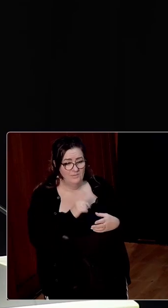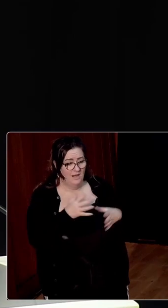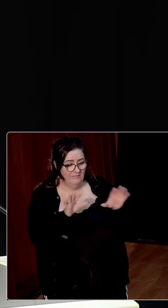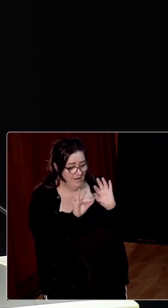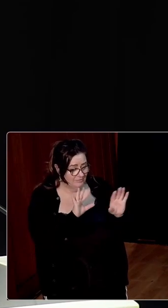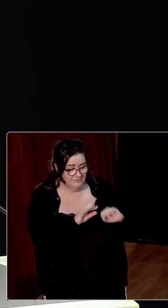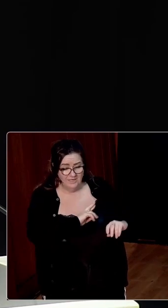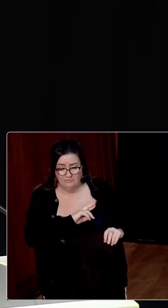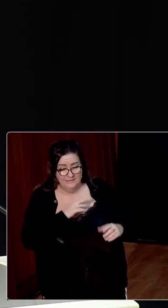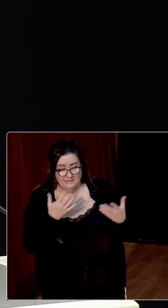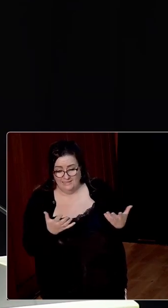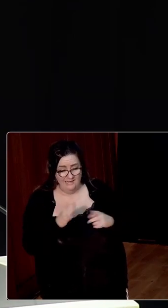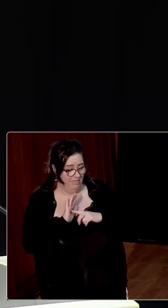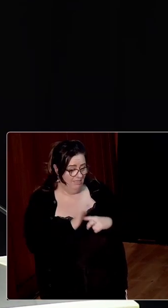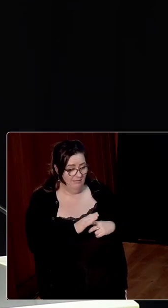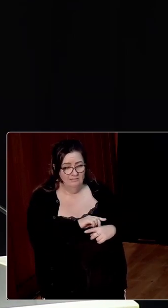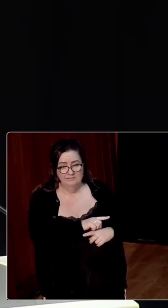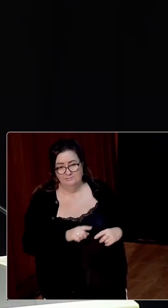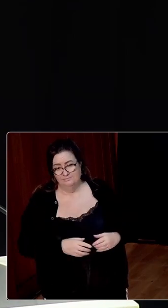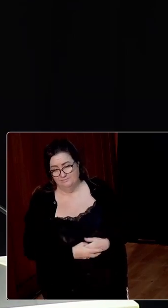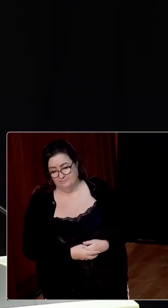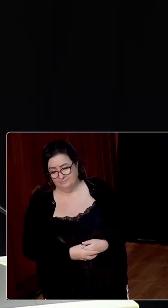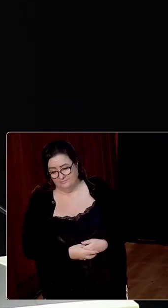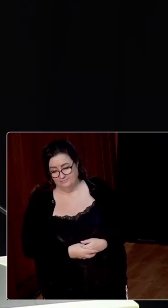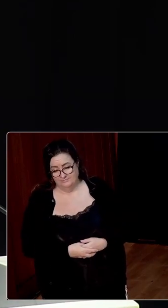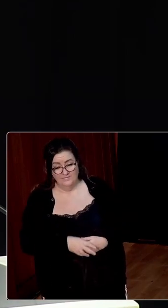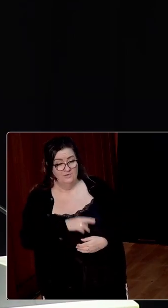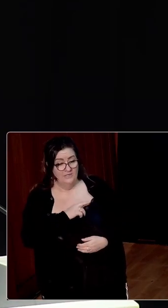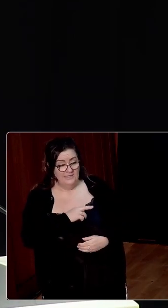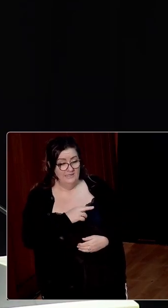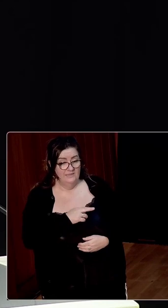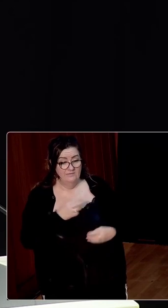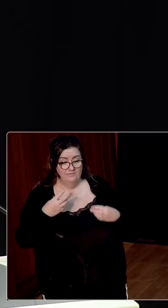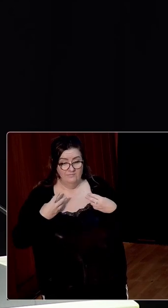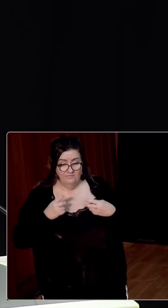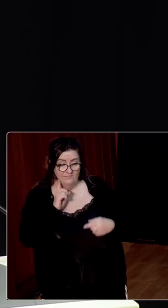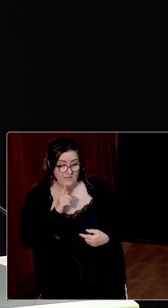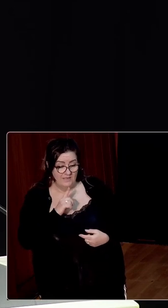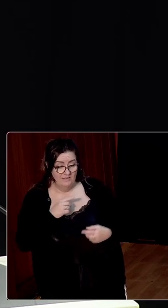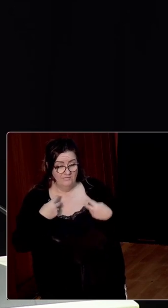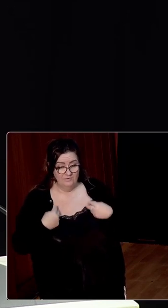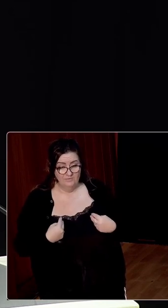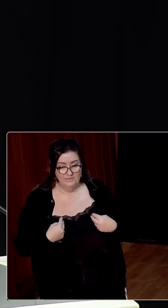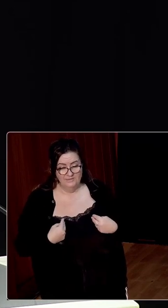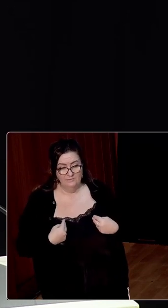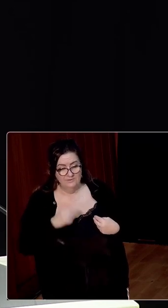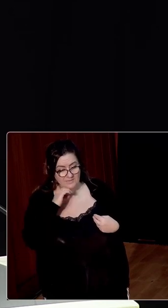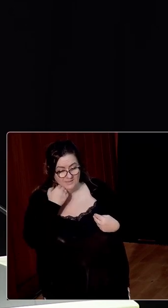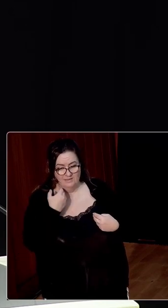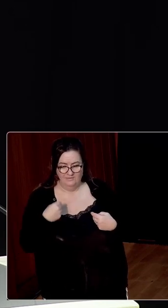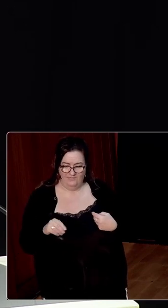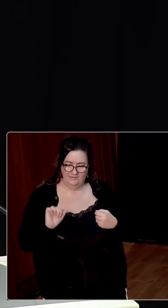state that enshrined this disadvantage in its legislation. In reality, female vulnerability was the inevitable result of this male